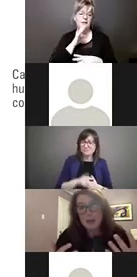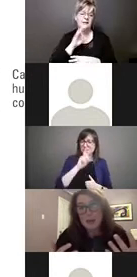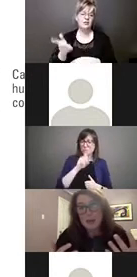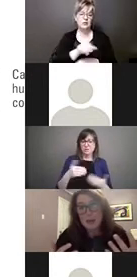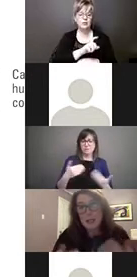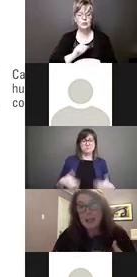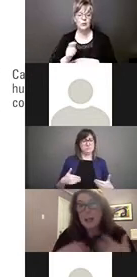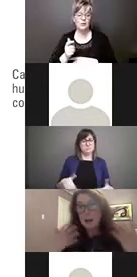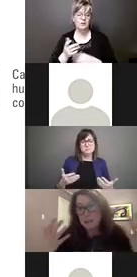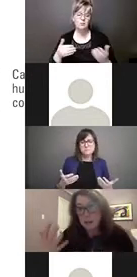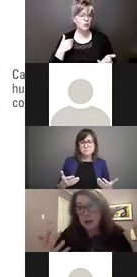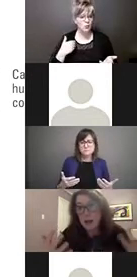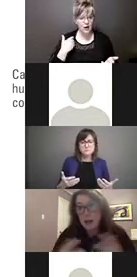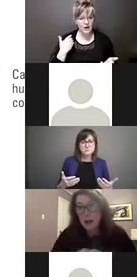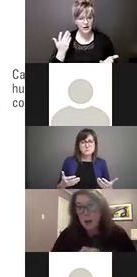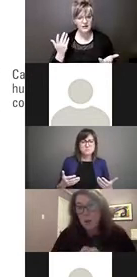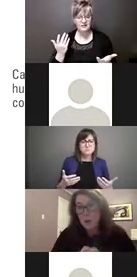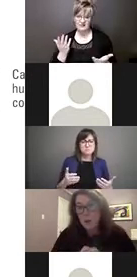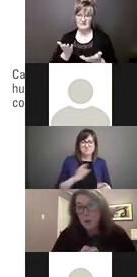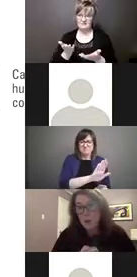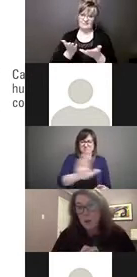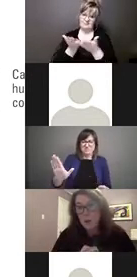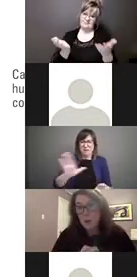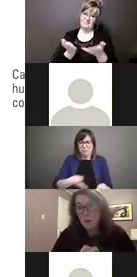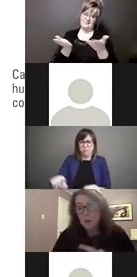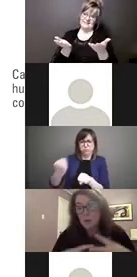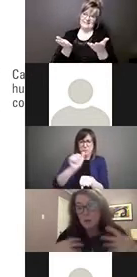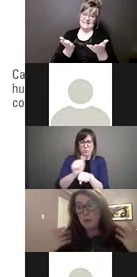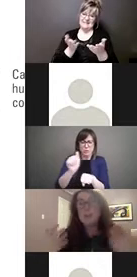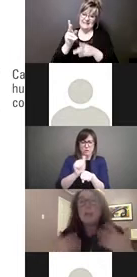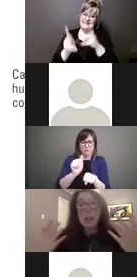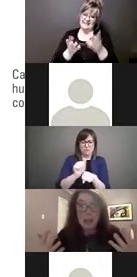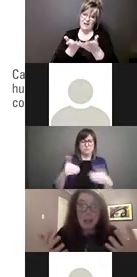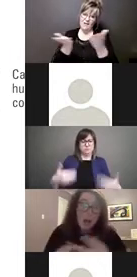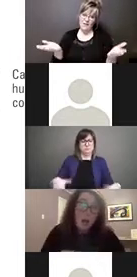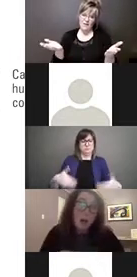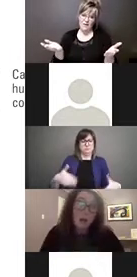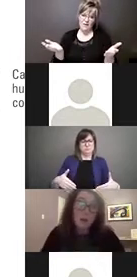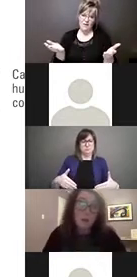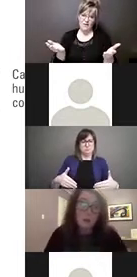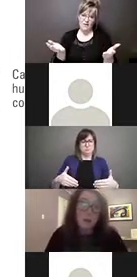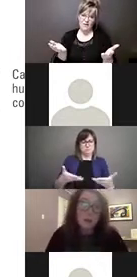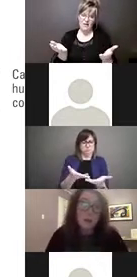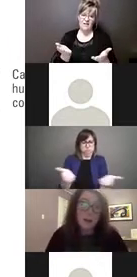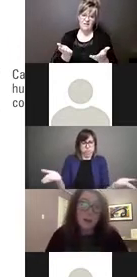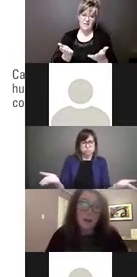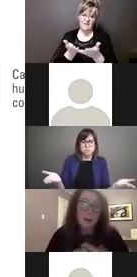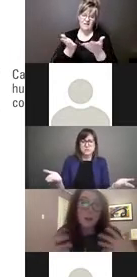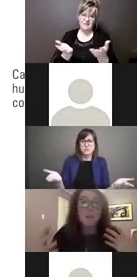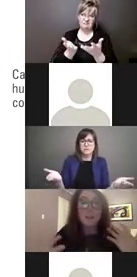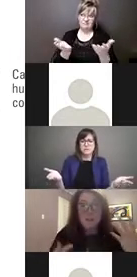it's really them, who, who, it's really they, who will,